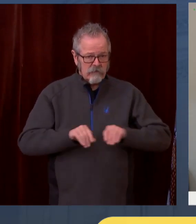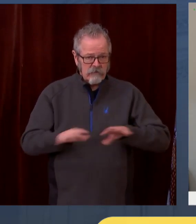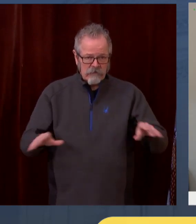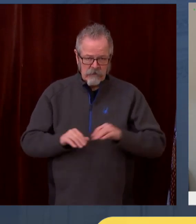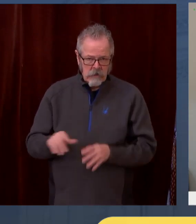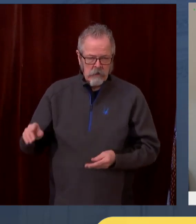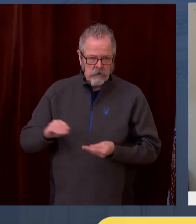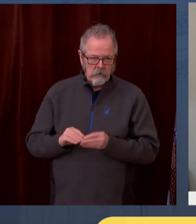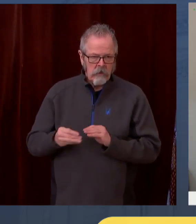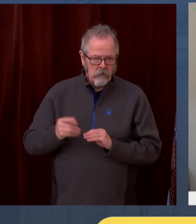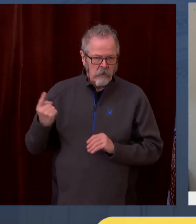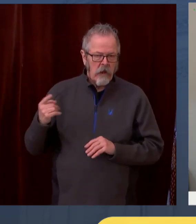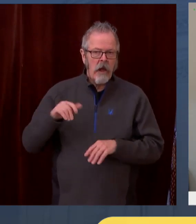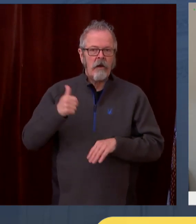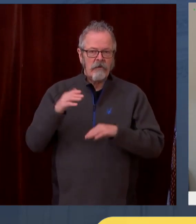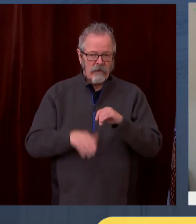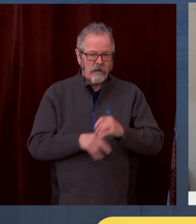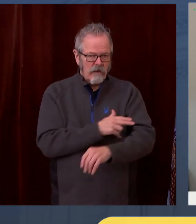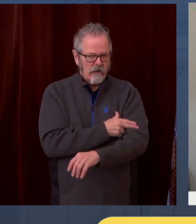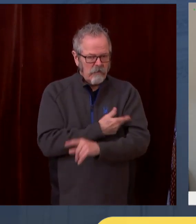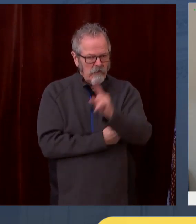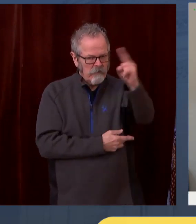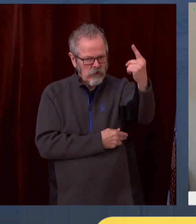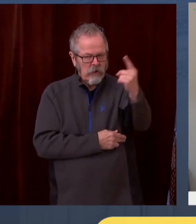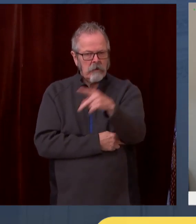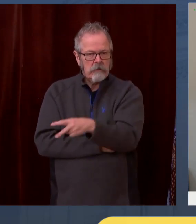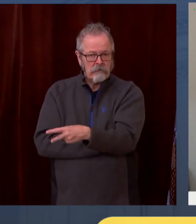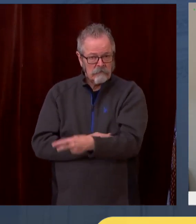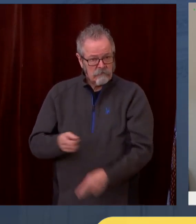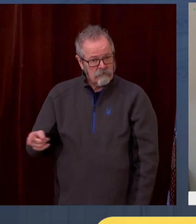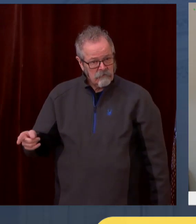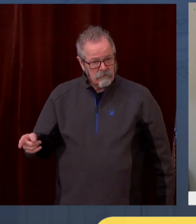is one way to help with those high infection rates.